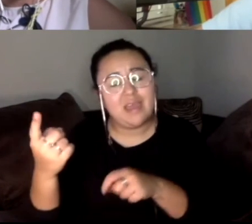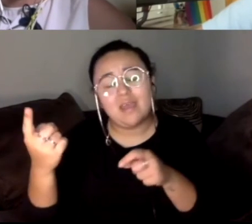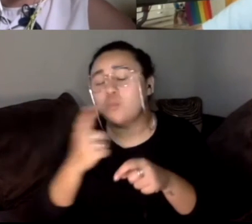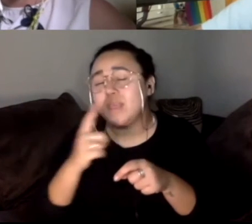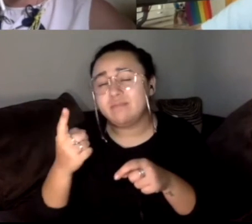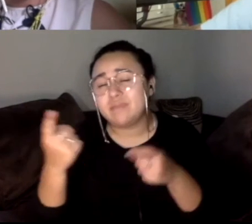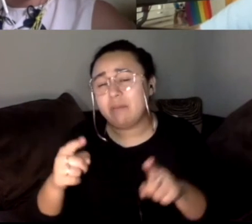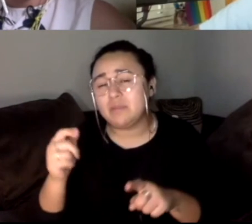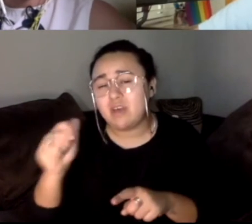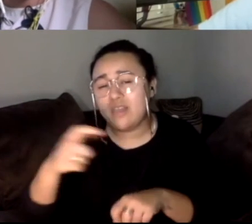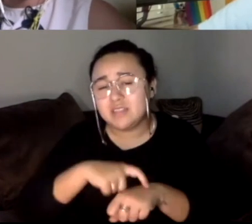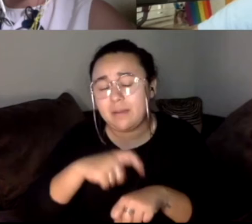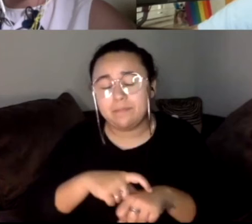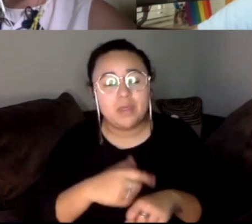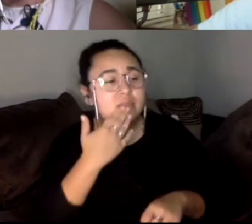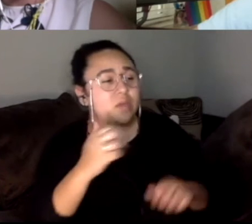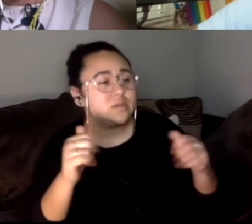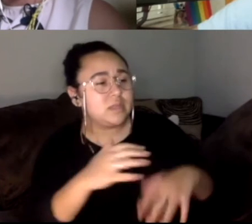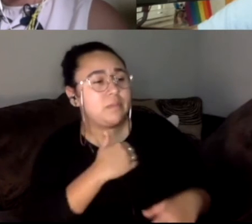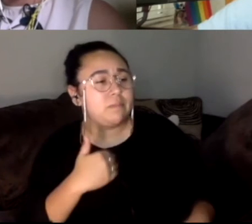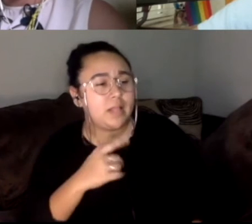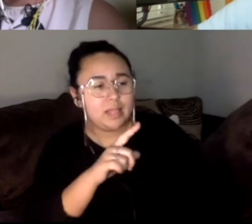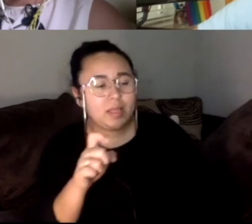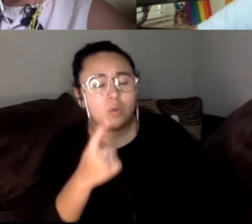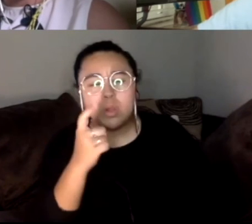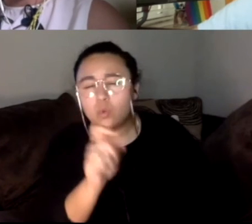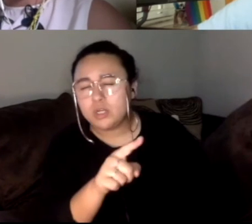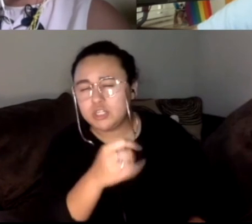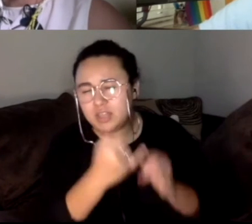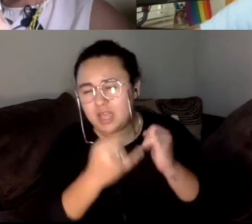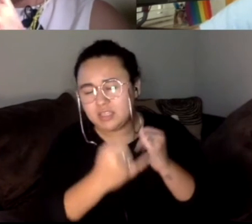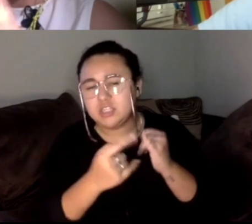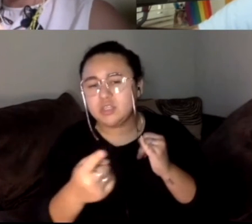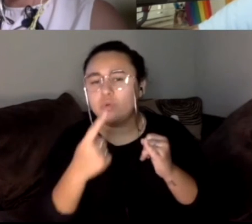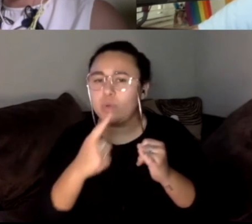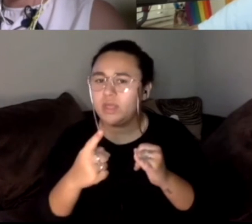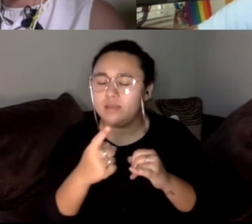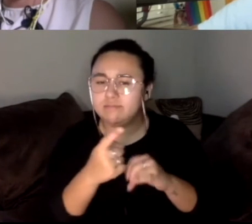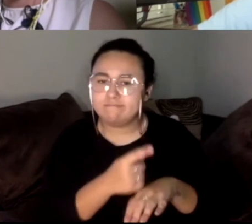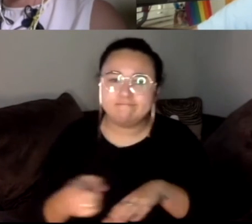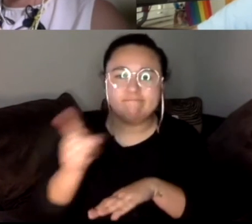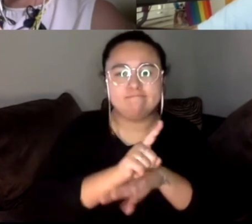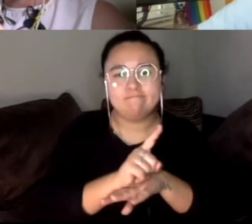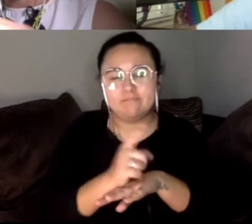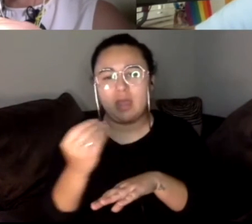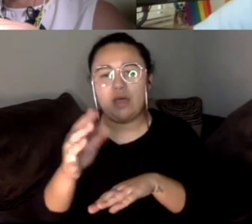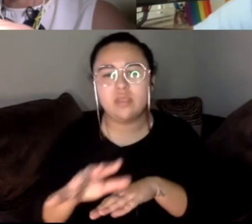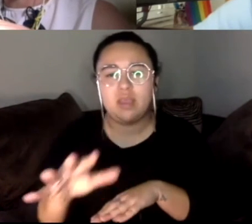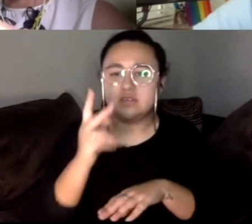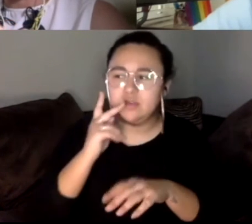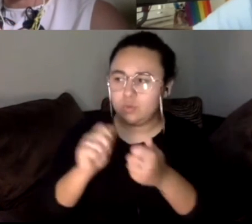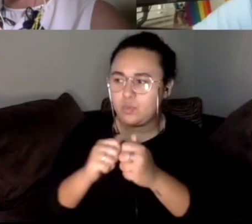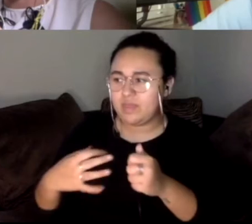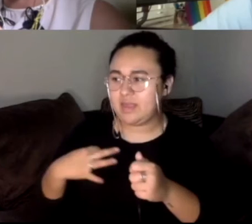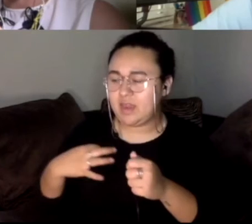Assemblymember Lee. And then one final question I have for you. I mean, you, you've really put yourself out there. think we've even seen with candidates who have been